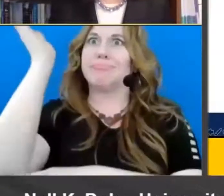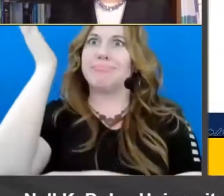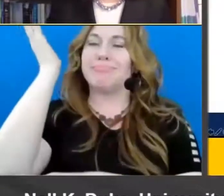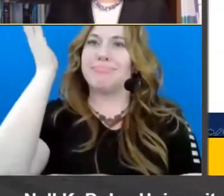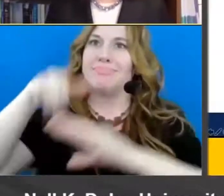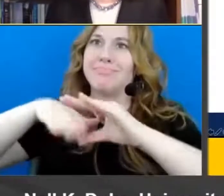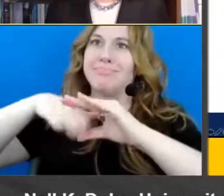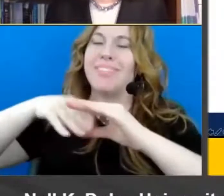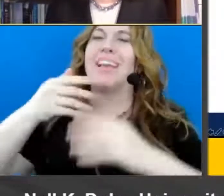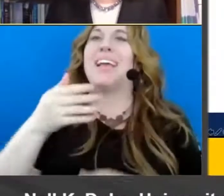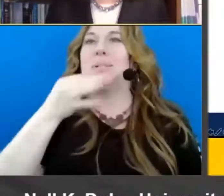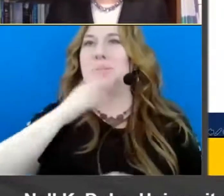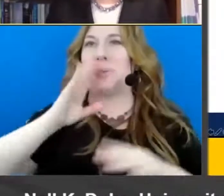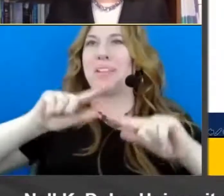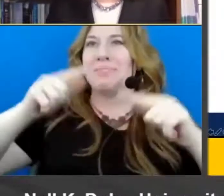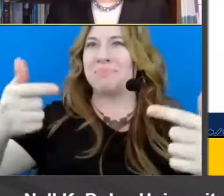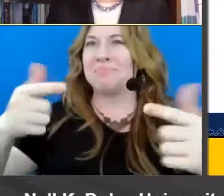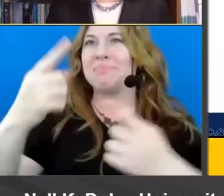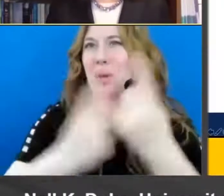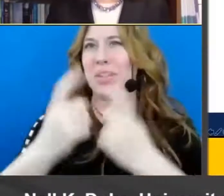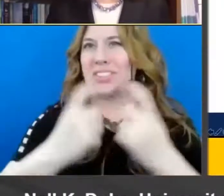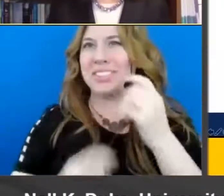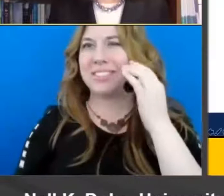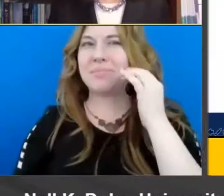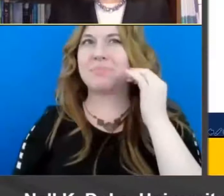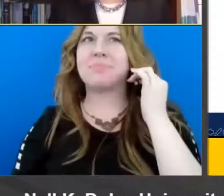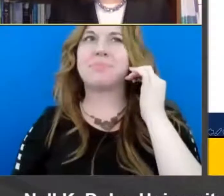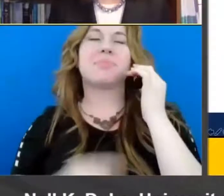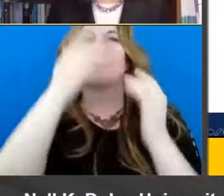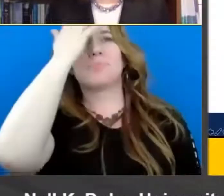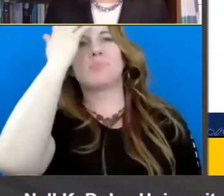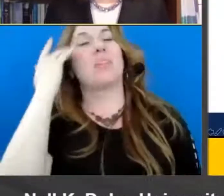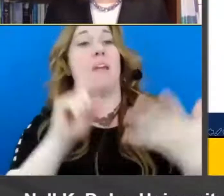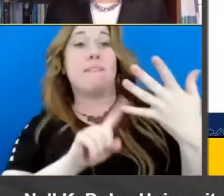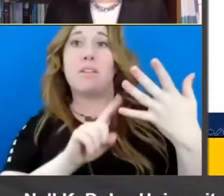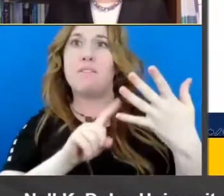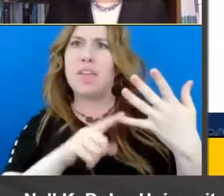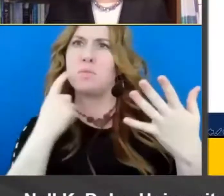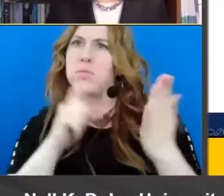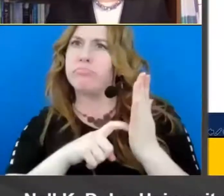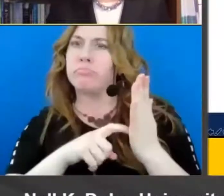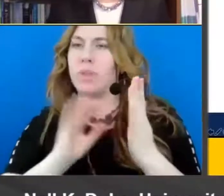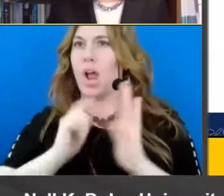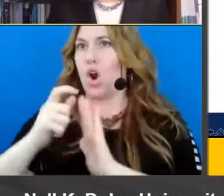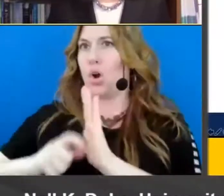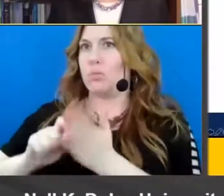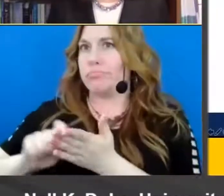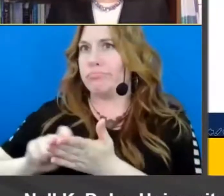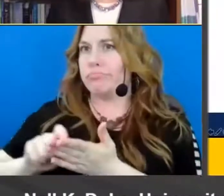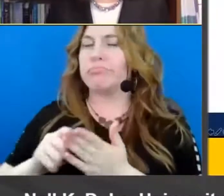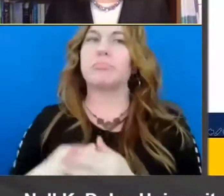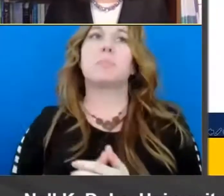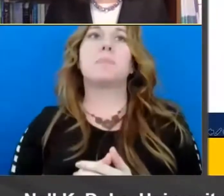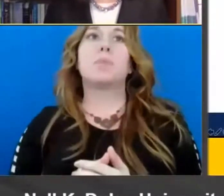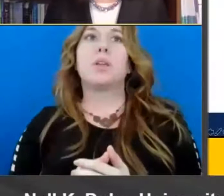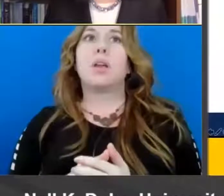we will get to your questions um so a fifth insight that we uh try to share in the article is that comprehension